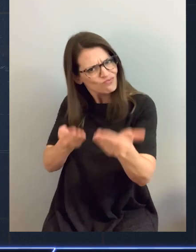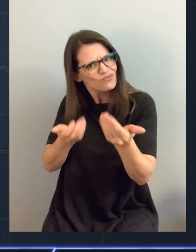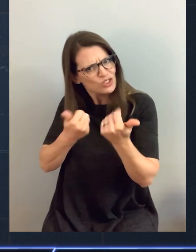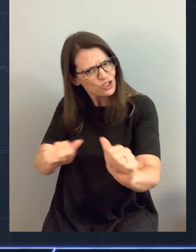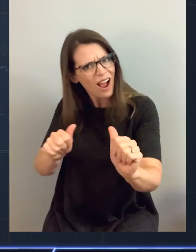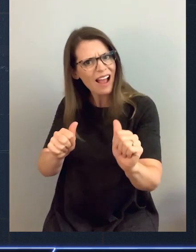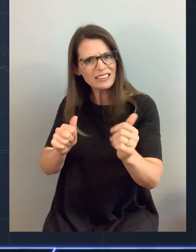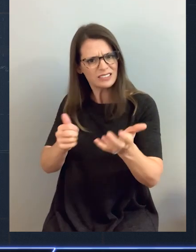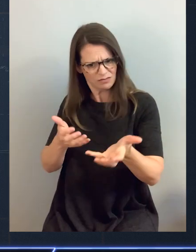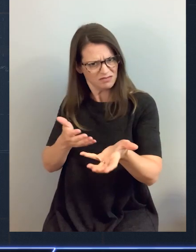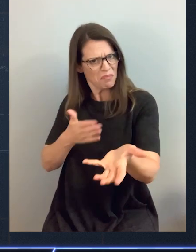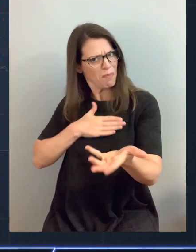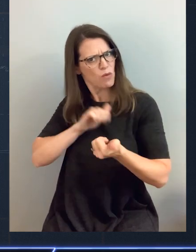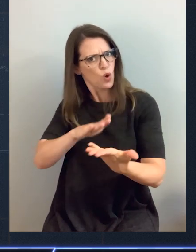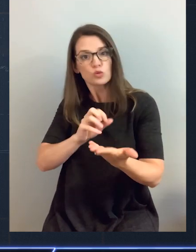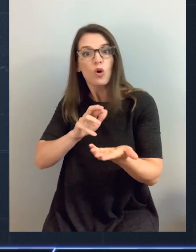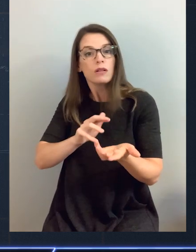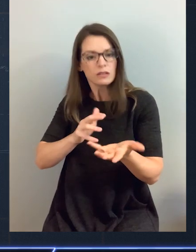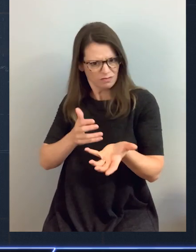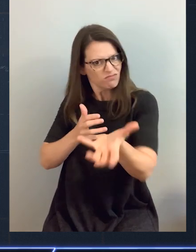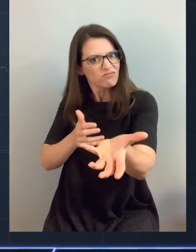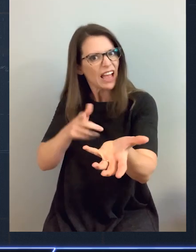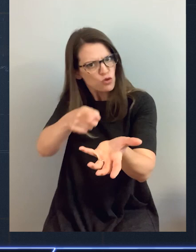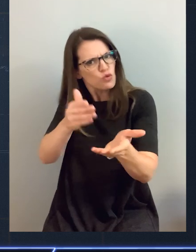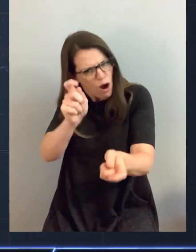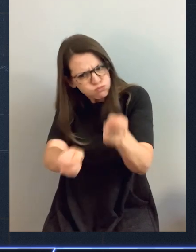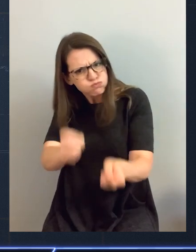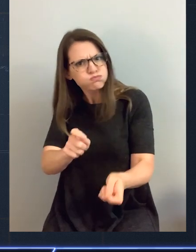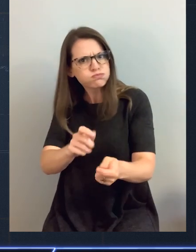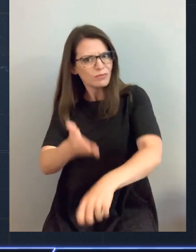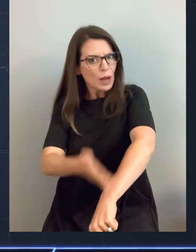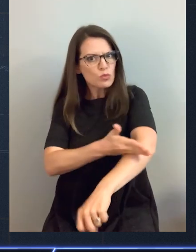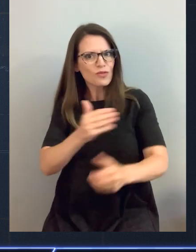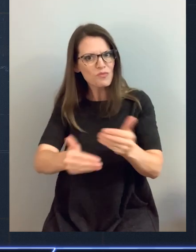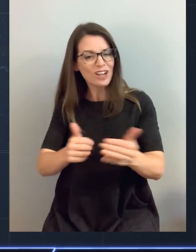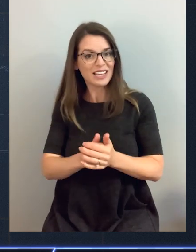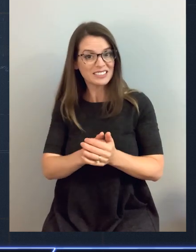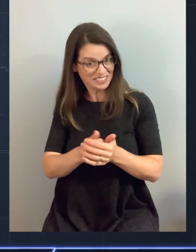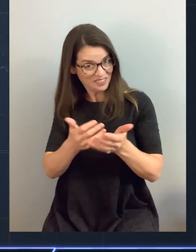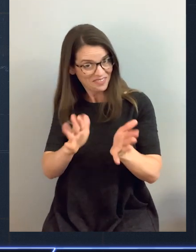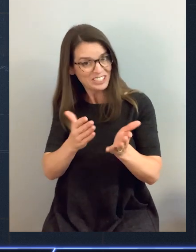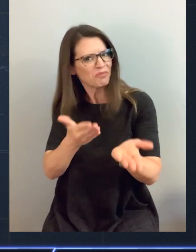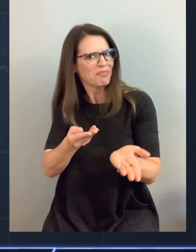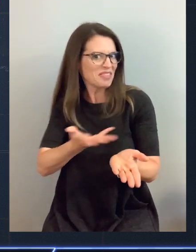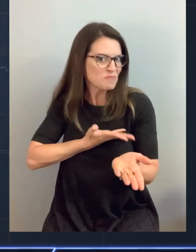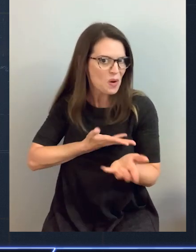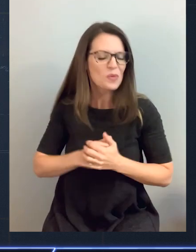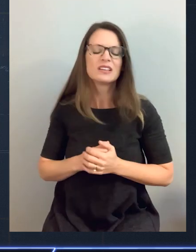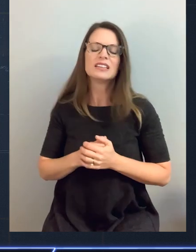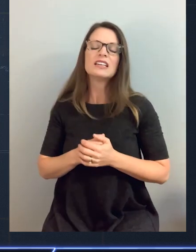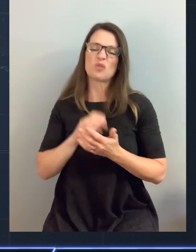is, but even better, take it, innovate from that and improve on the process. And let me know how you actually do that.